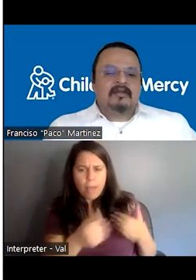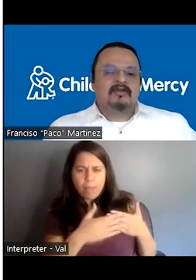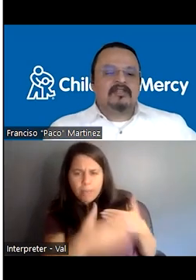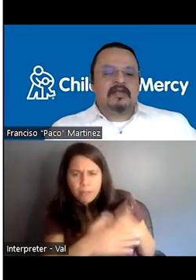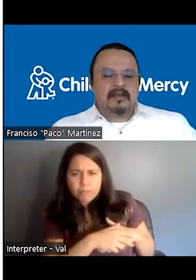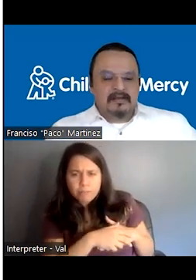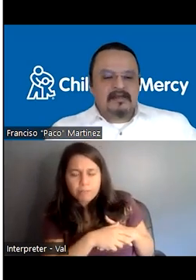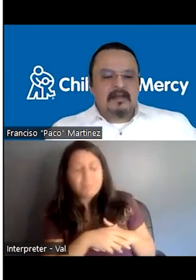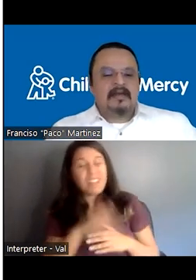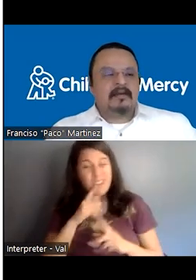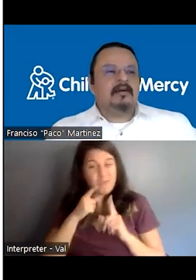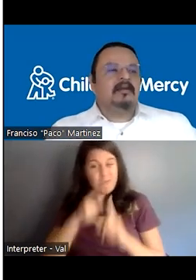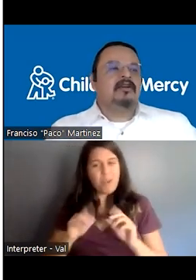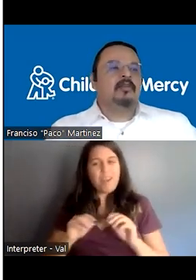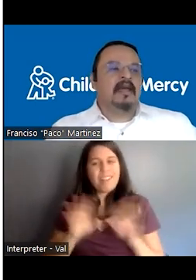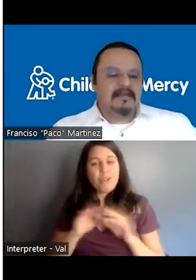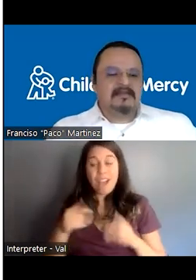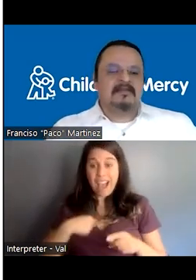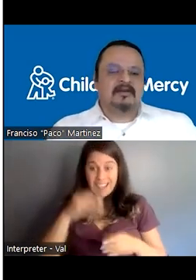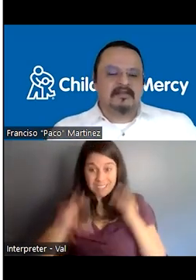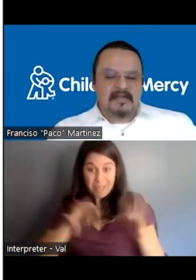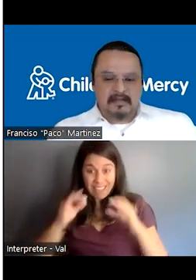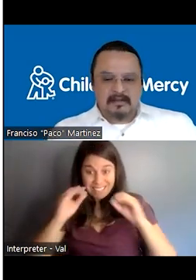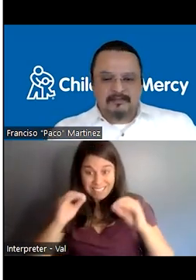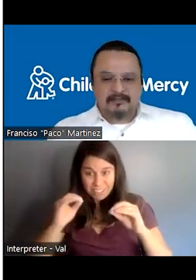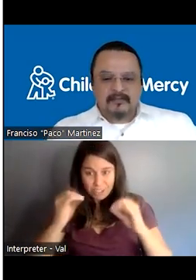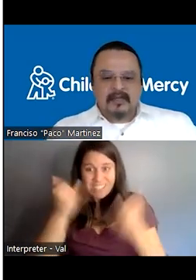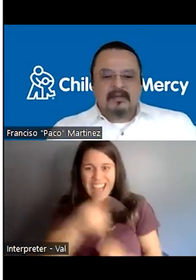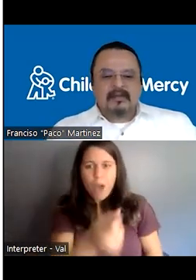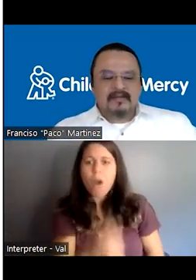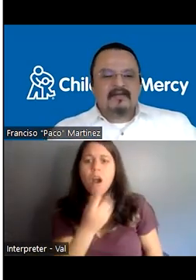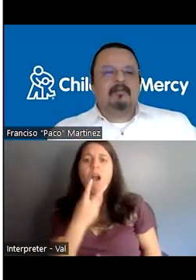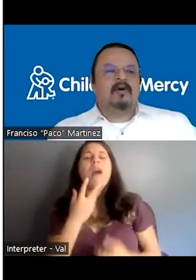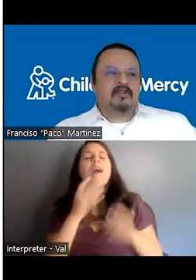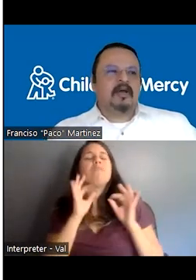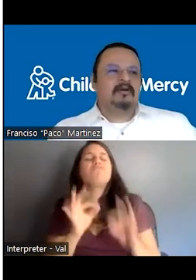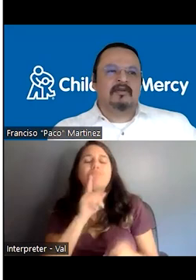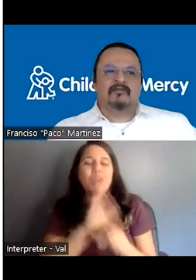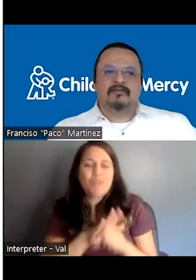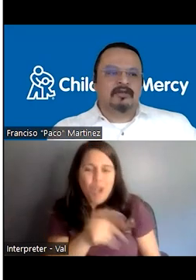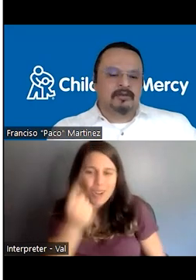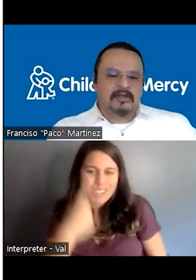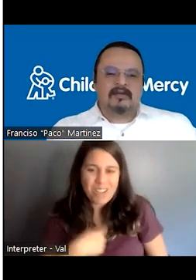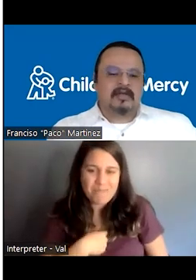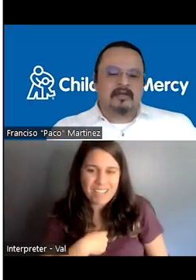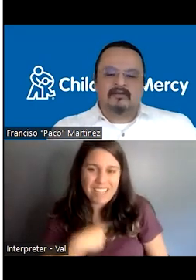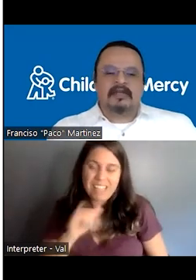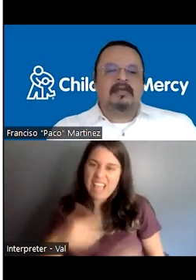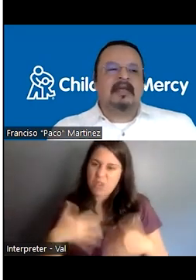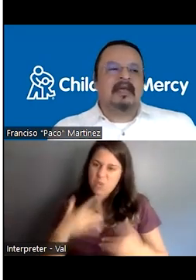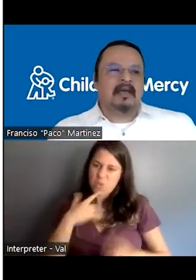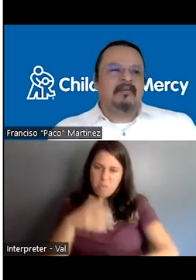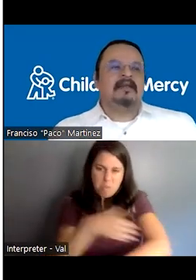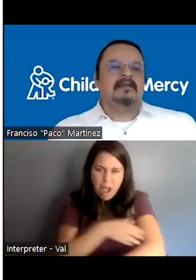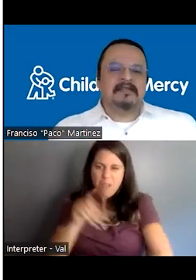confirm that you explain things in a manner your patients understand. This is the most powerful tool that you can use